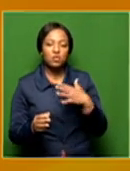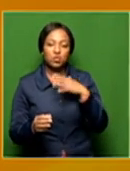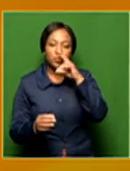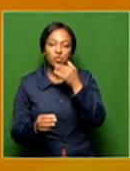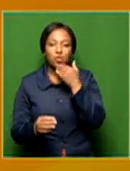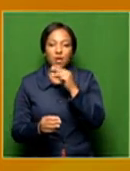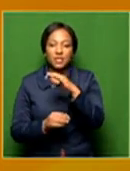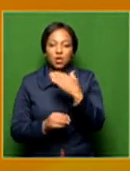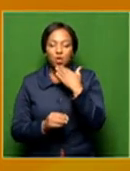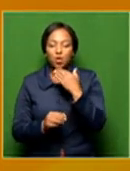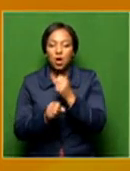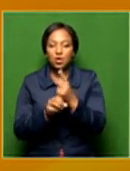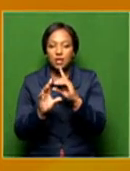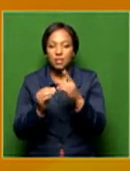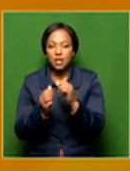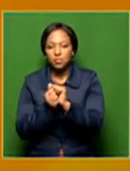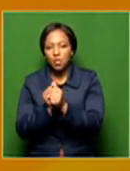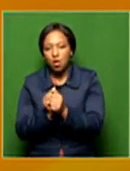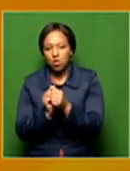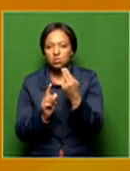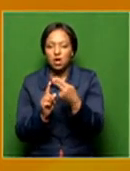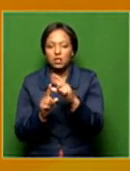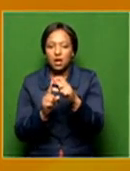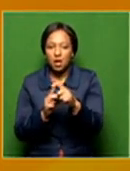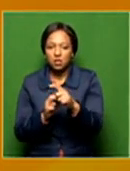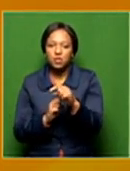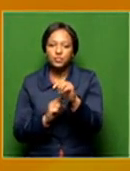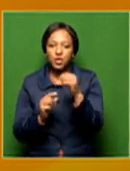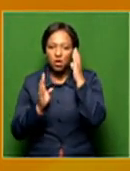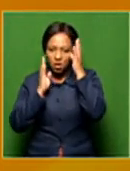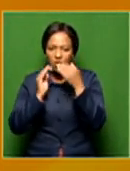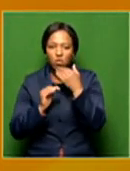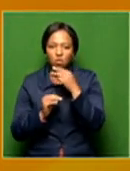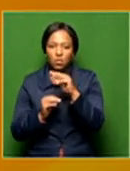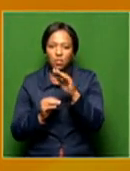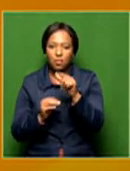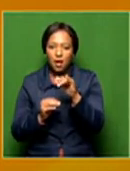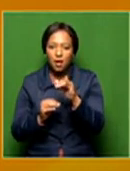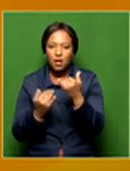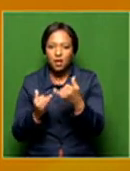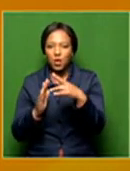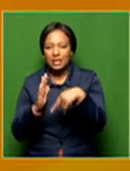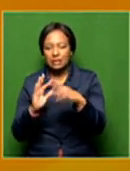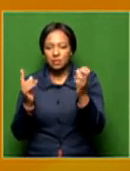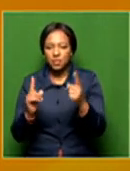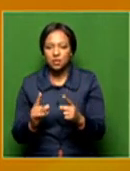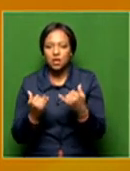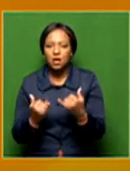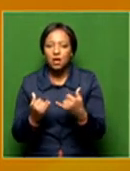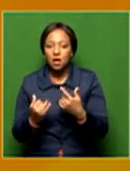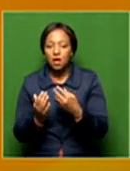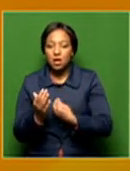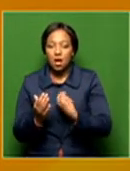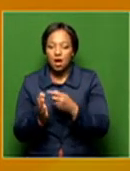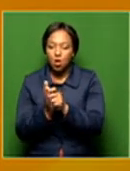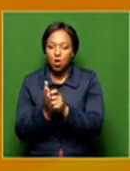Houding's Department of Sports, Arts, Culture and Recreation by the soap here on the Nickelodeon's Let's Read specials. Now, the young authors who are backed